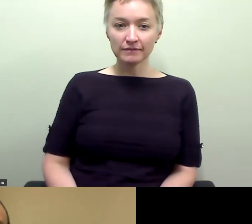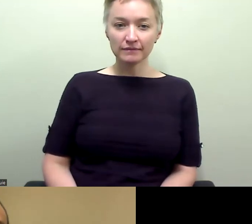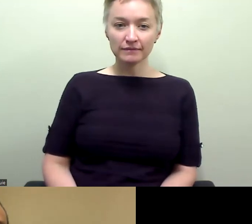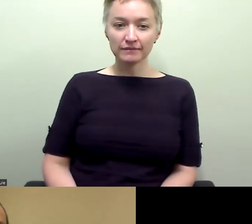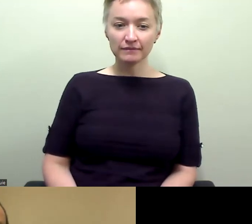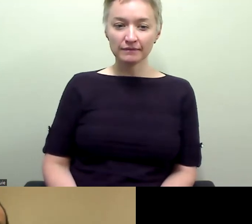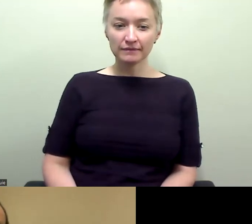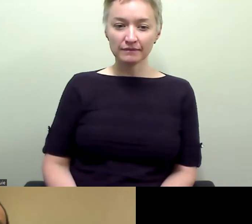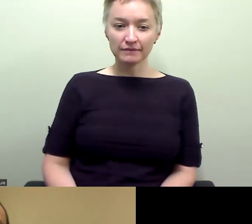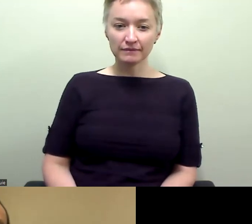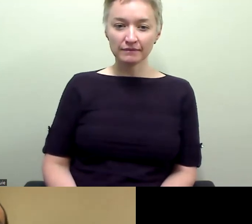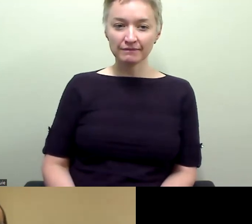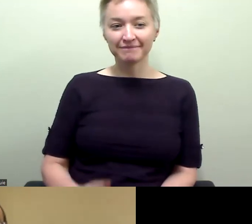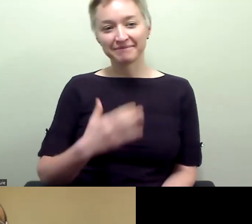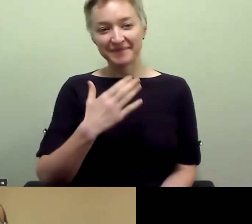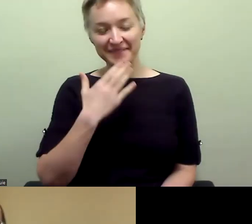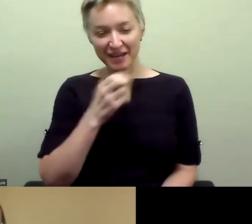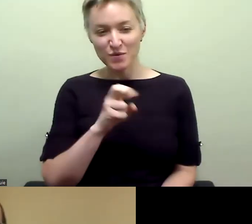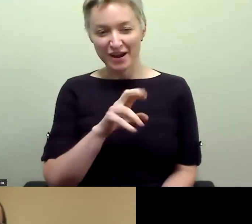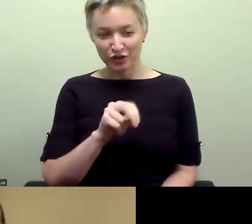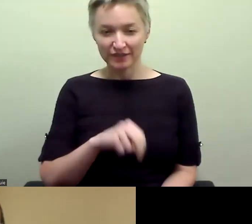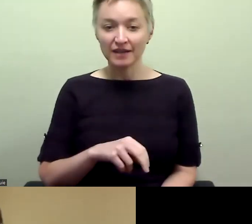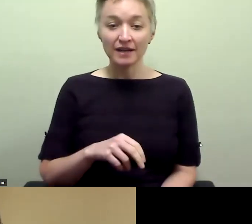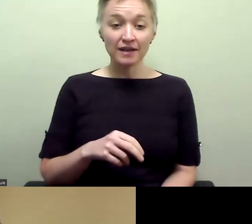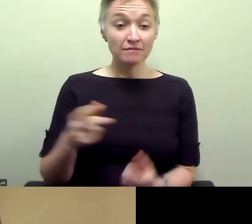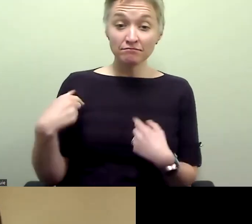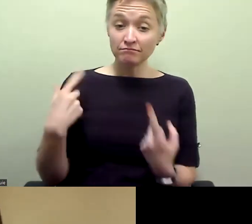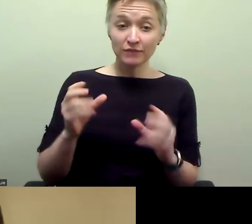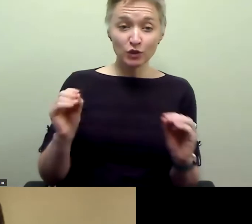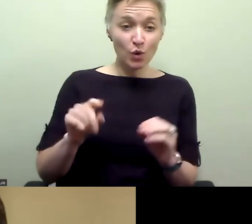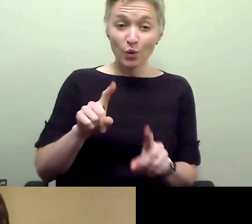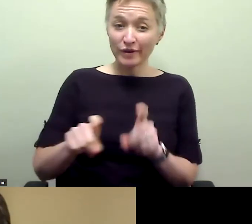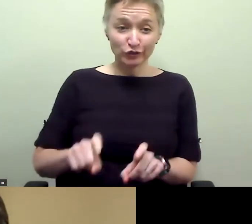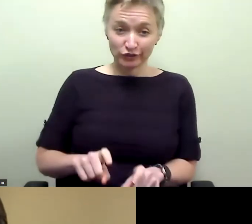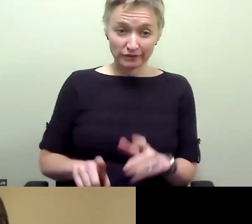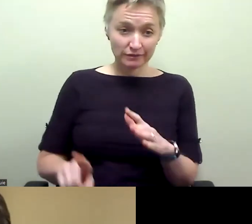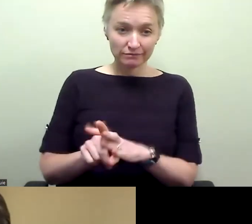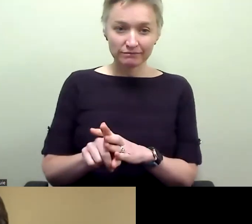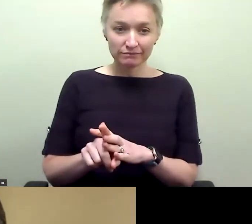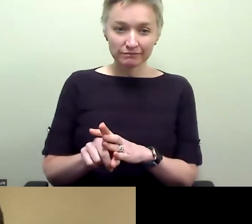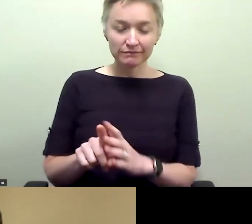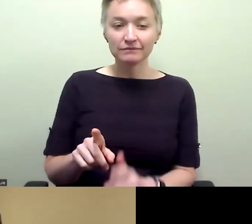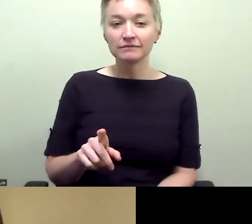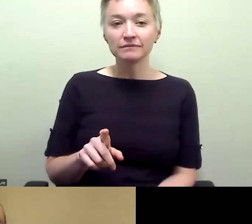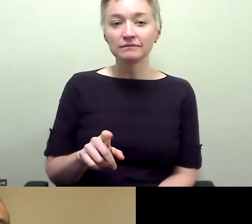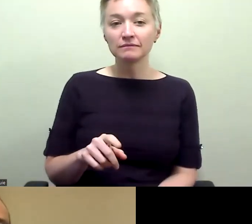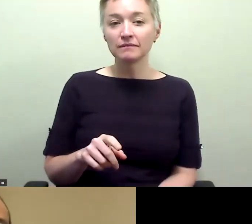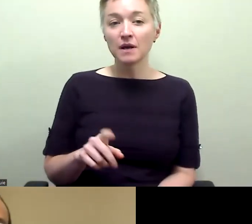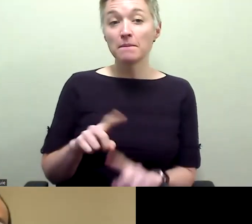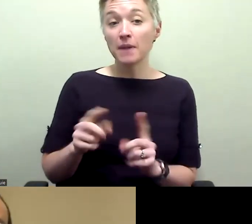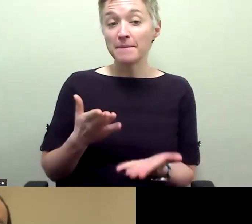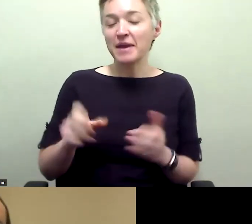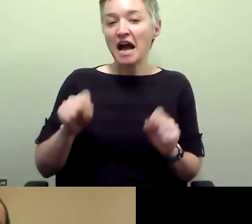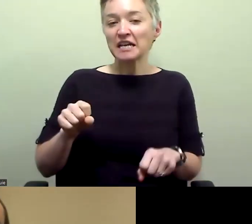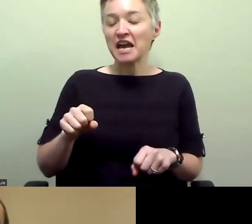Thank you. Thank you. We don't have any questions just yet, but I wonder if I could use a little bit of moderator